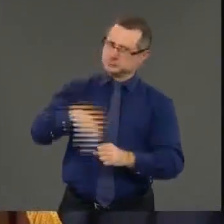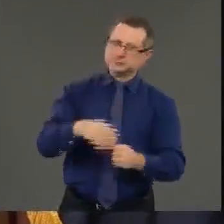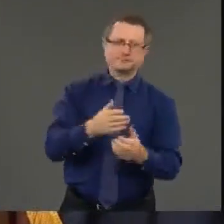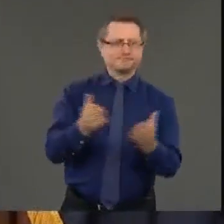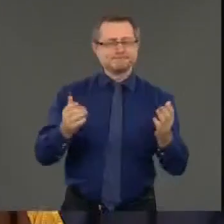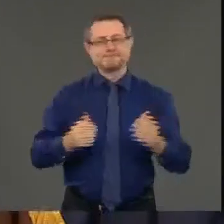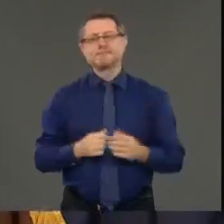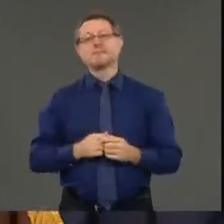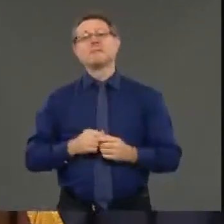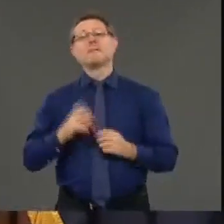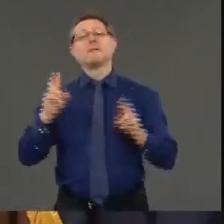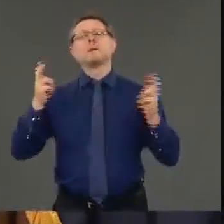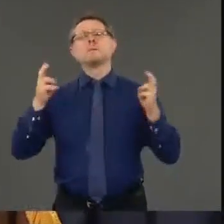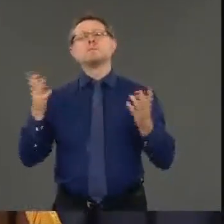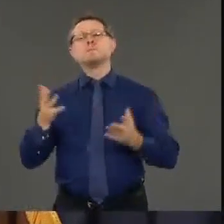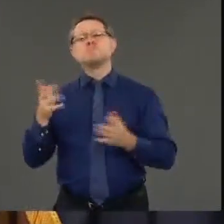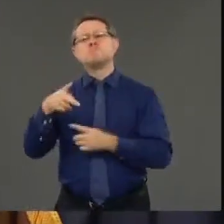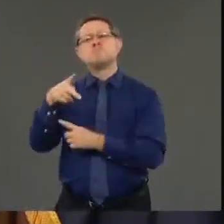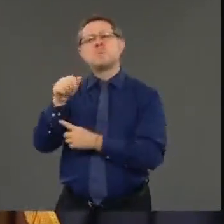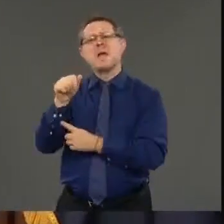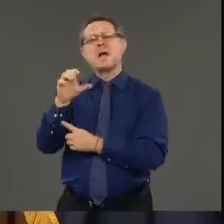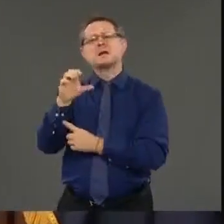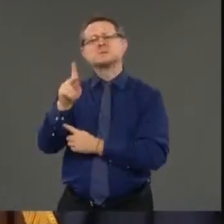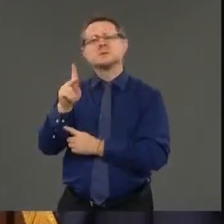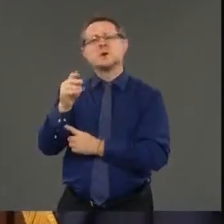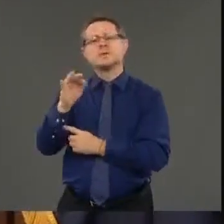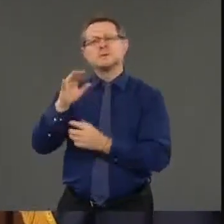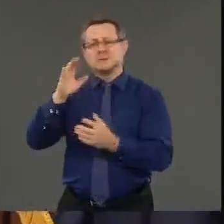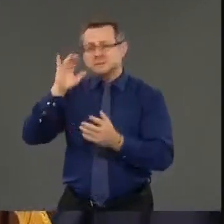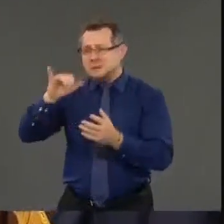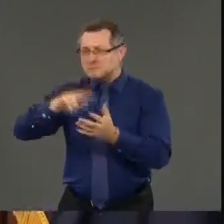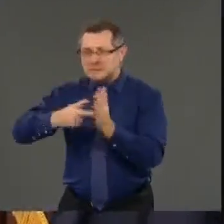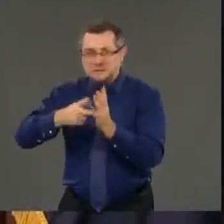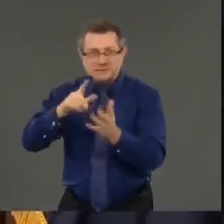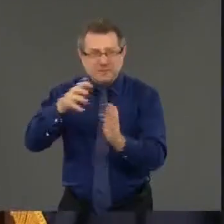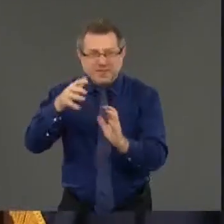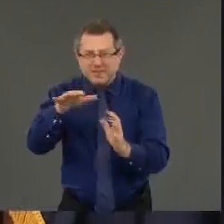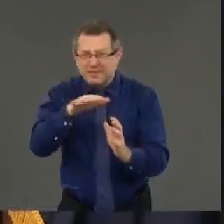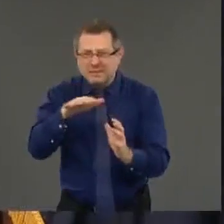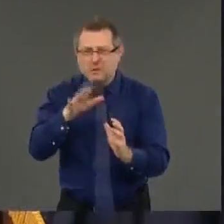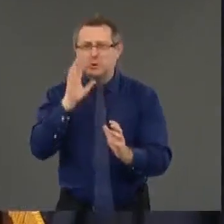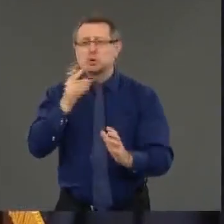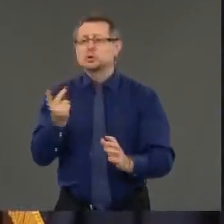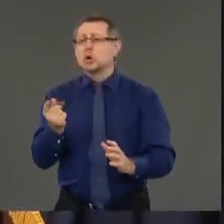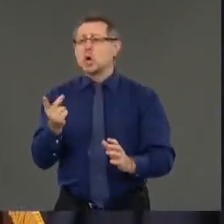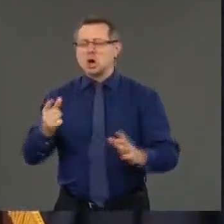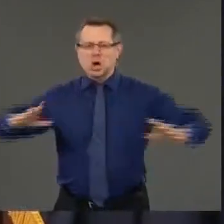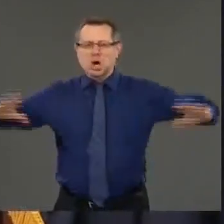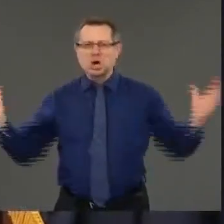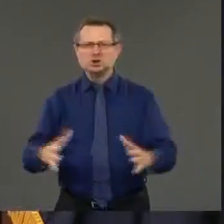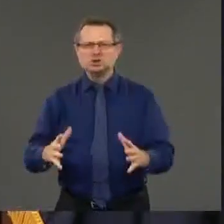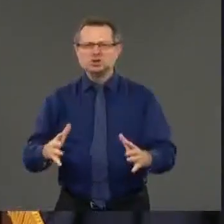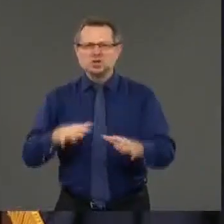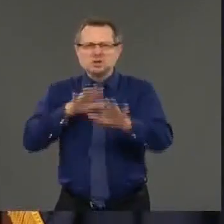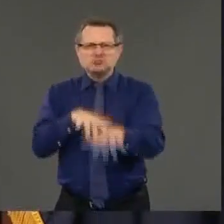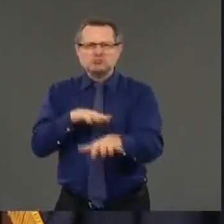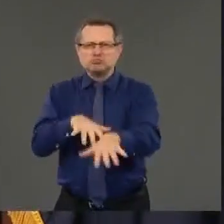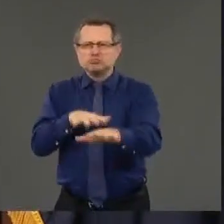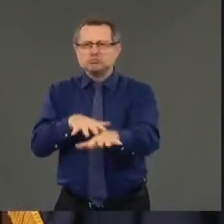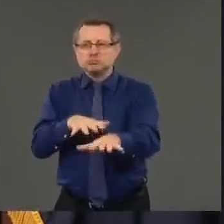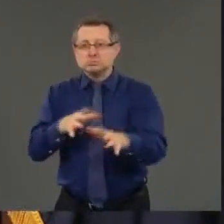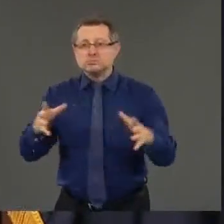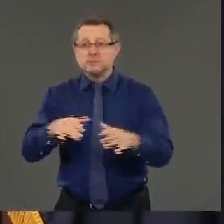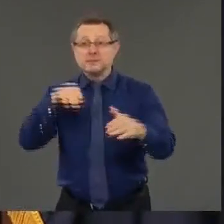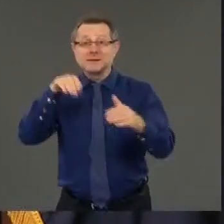You know what pack disruption is? Dog has a sense of a pack and all of a sudden other people come into the home and now the pack is